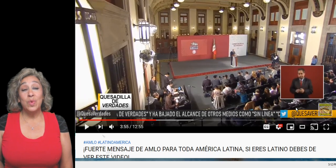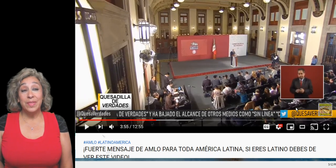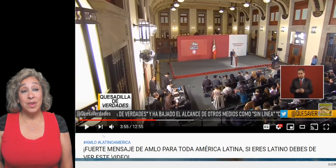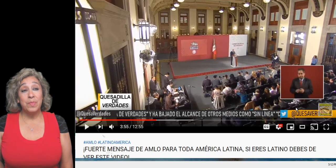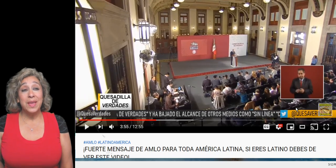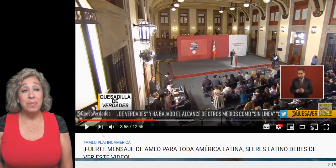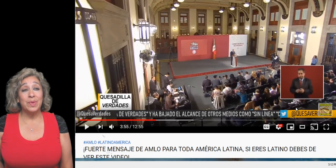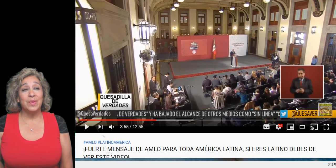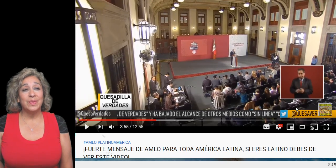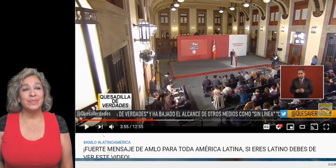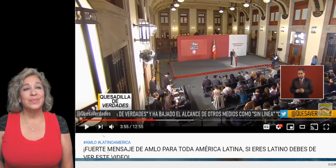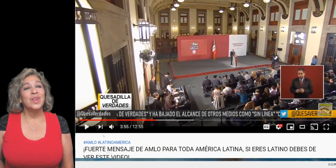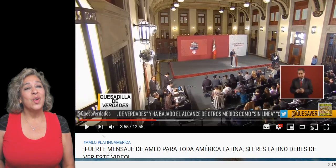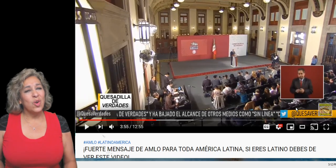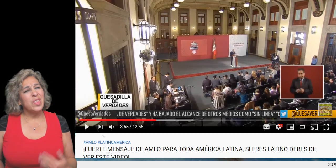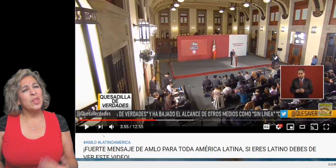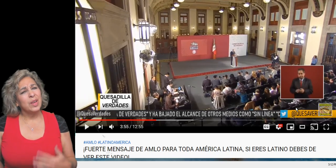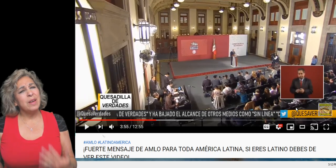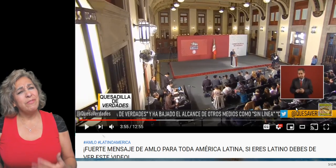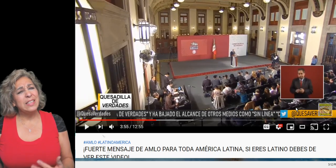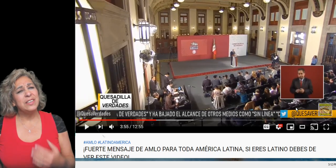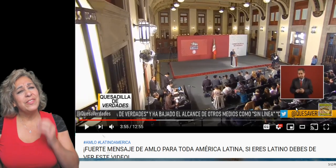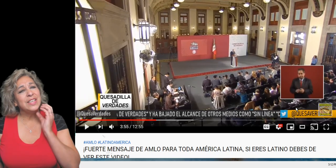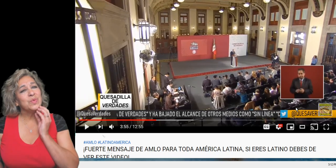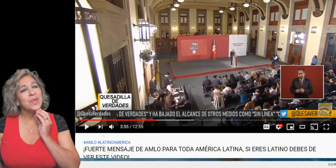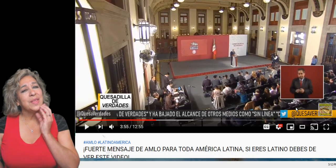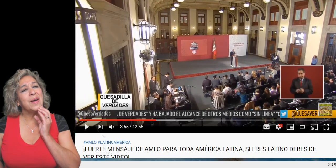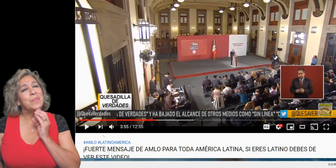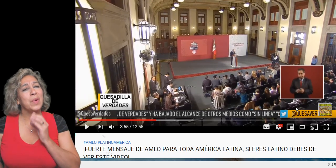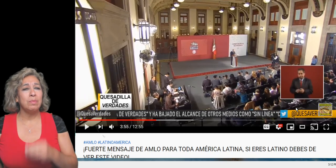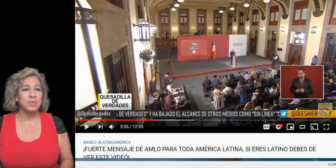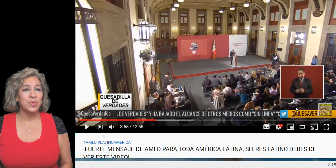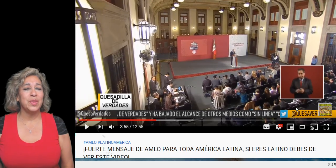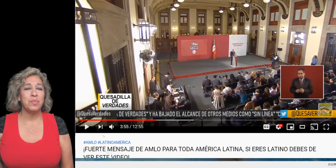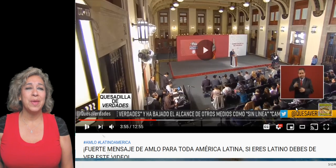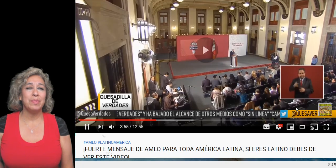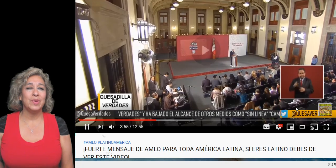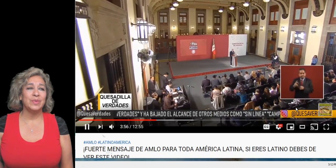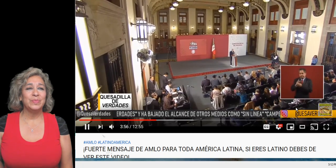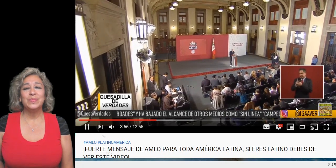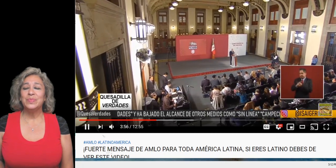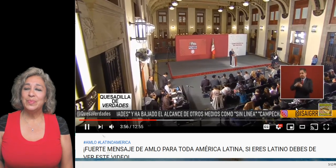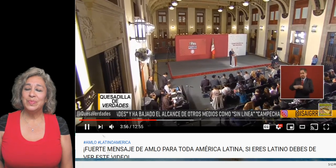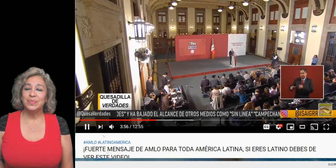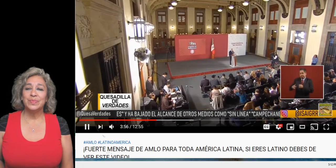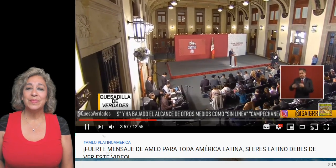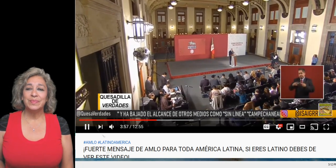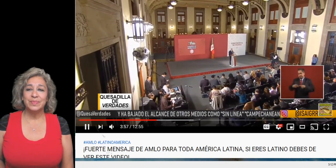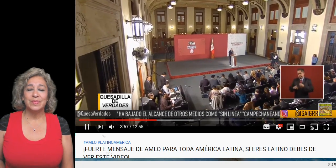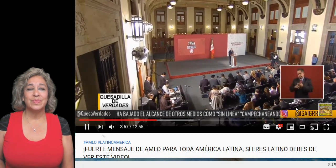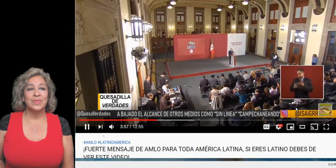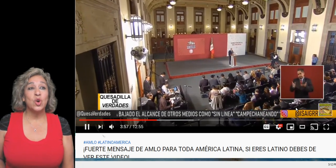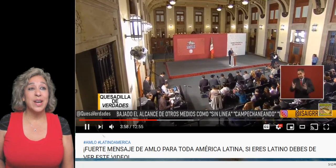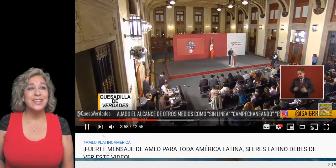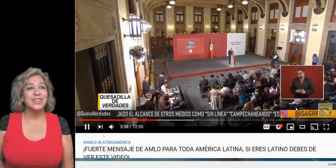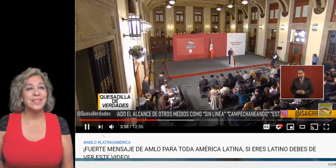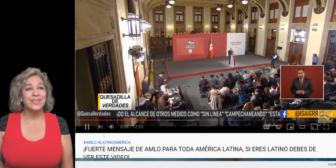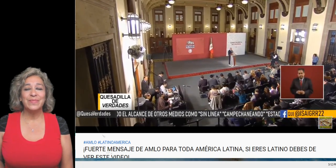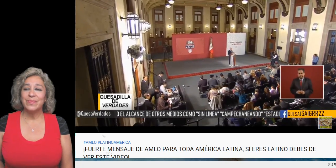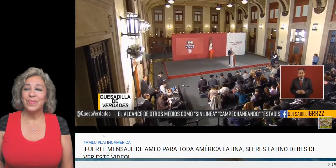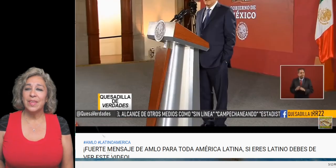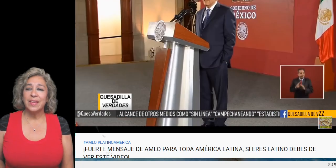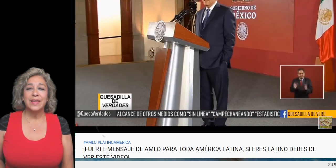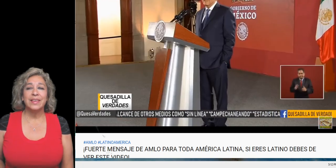with their people or they'll come face to face with problems with their people or nation